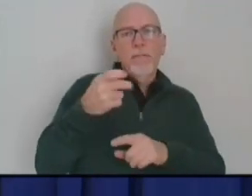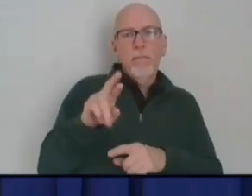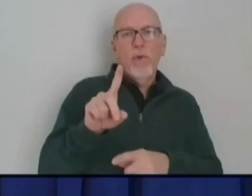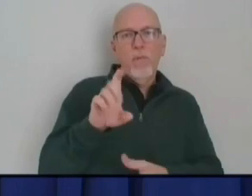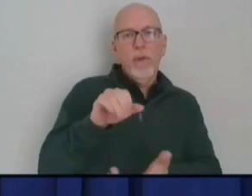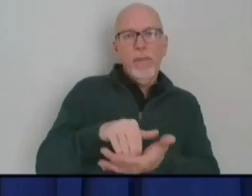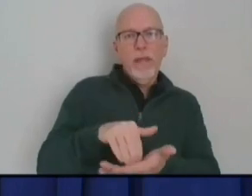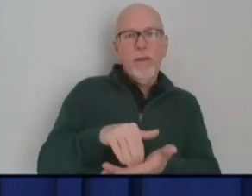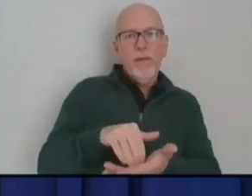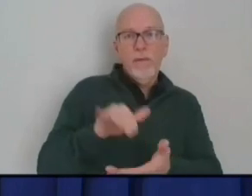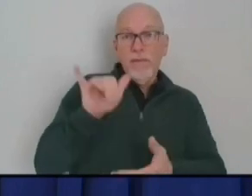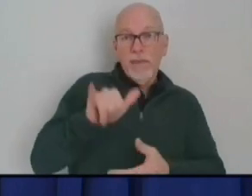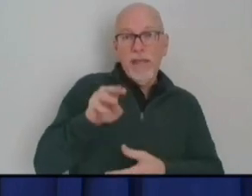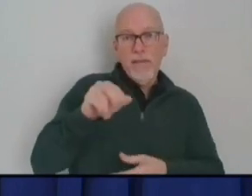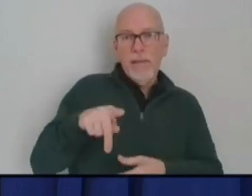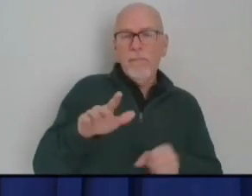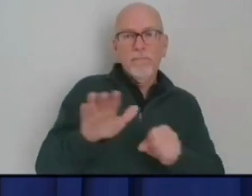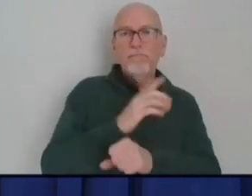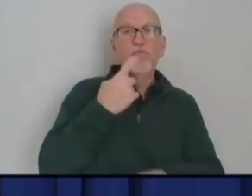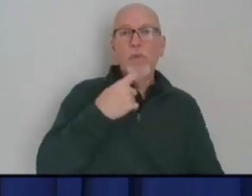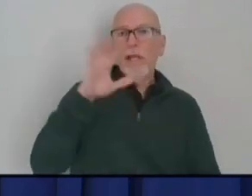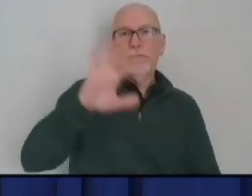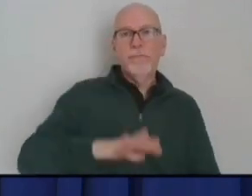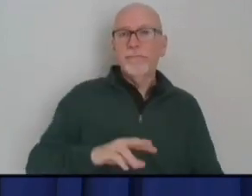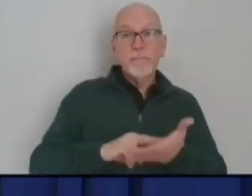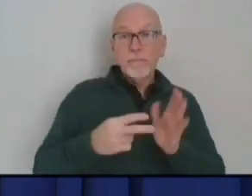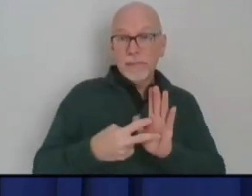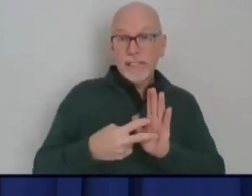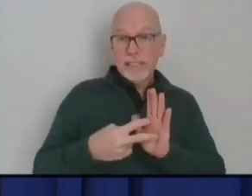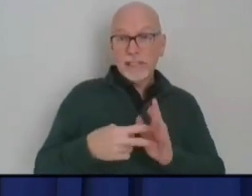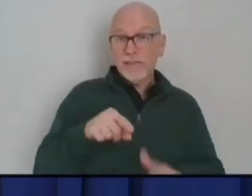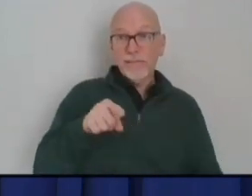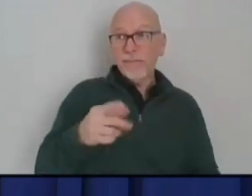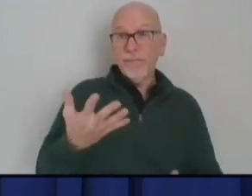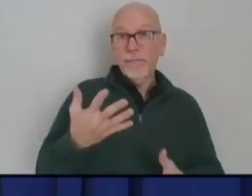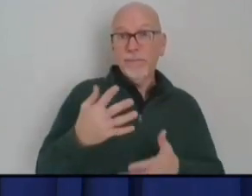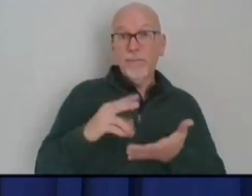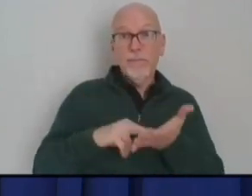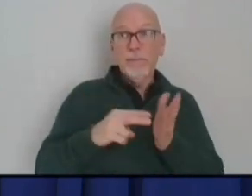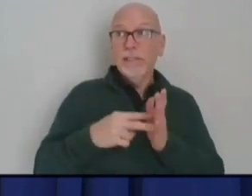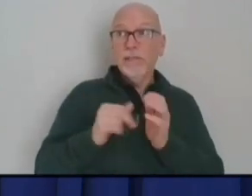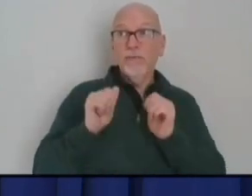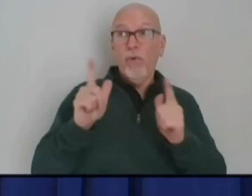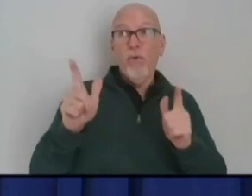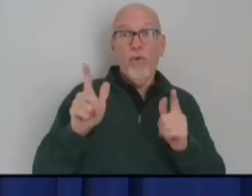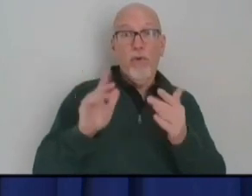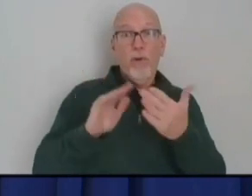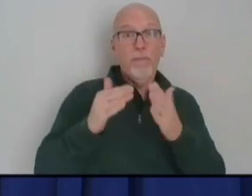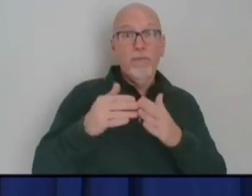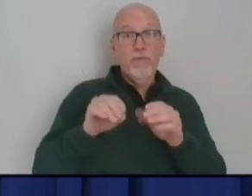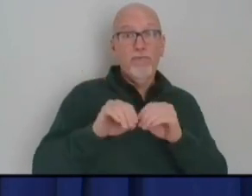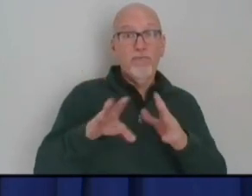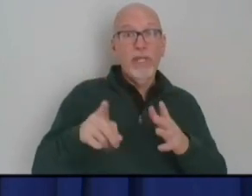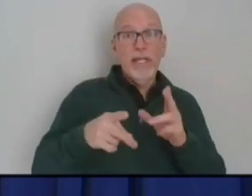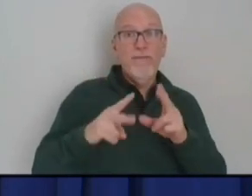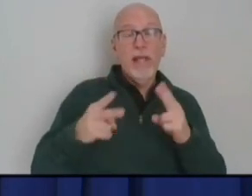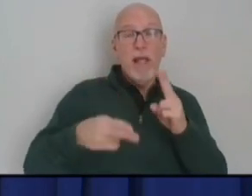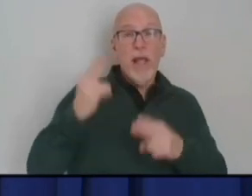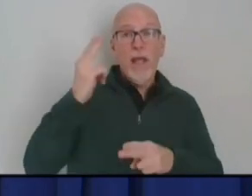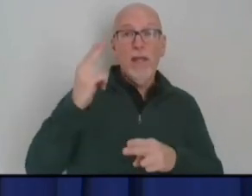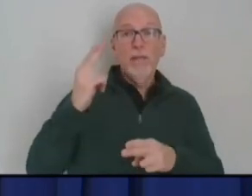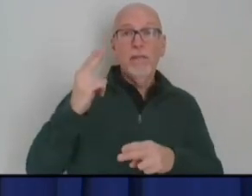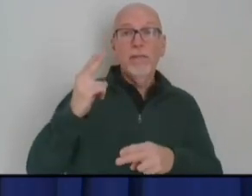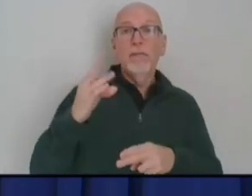and that map is totally red. So in that circumstance, I would consider your community spread to be high, and I would